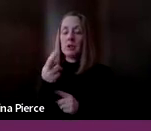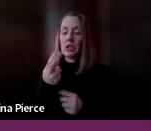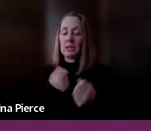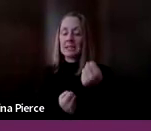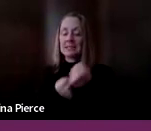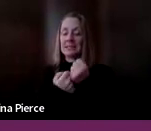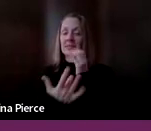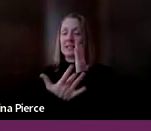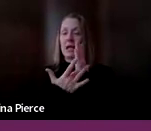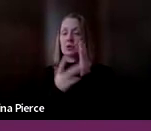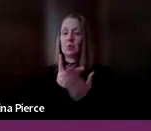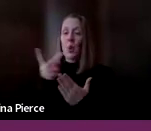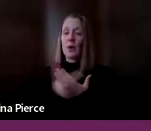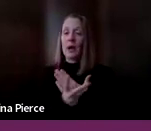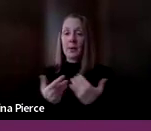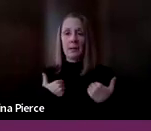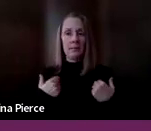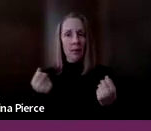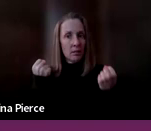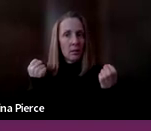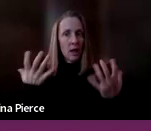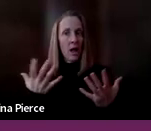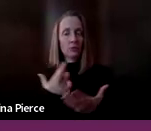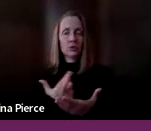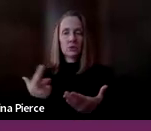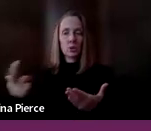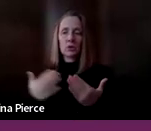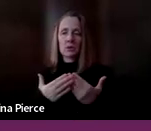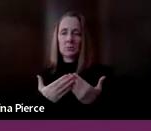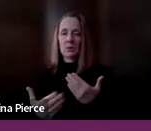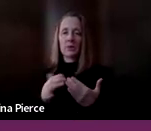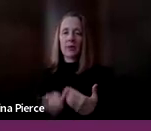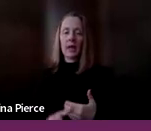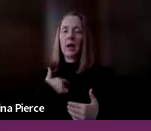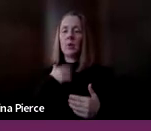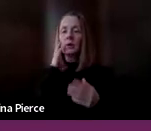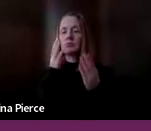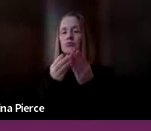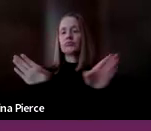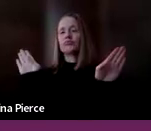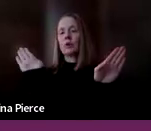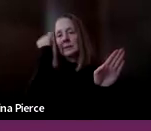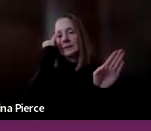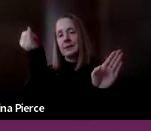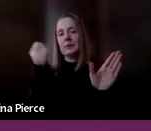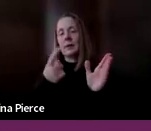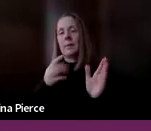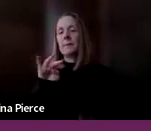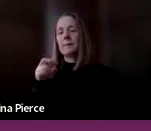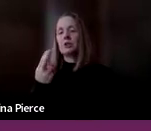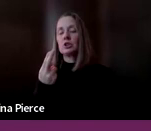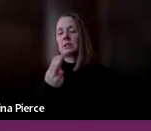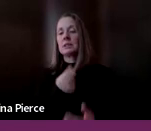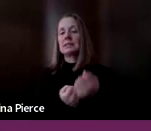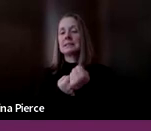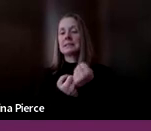and i have a lot of resources um after that so i will give us an overview of the michigan assistive technology program